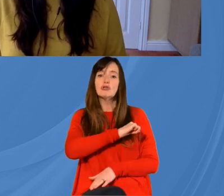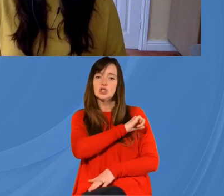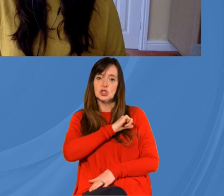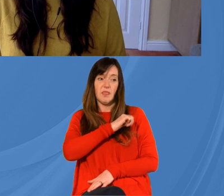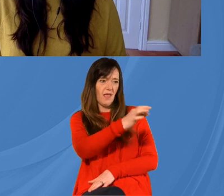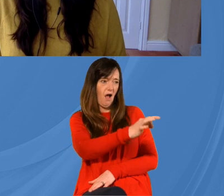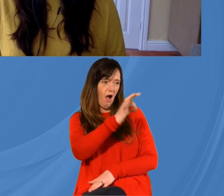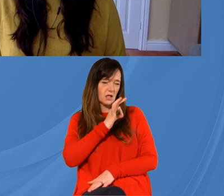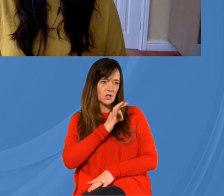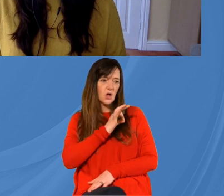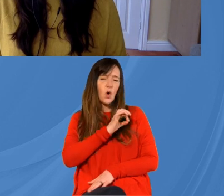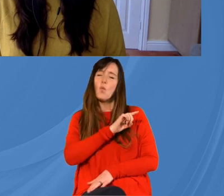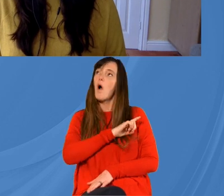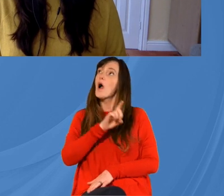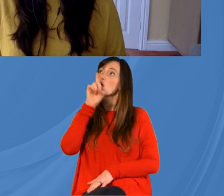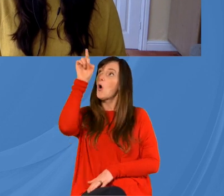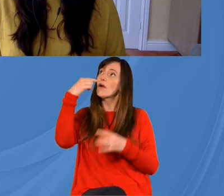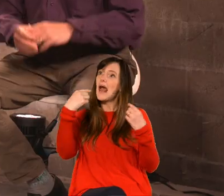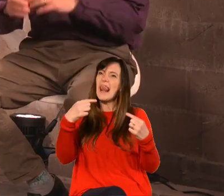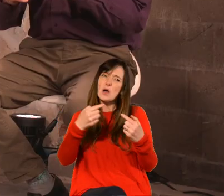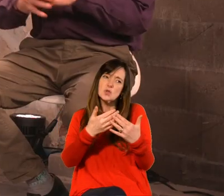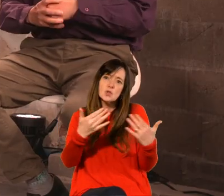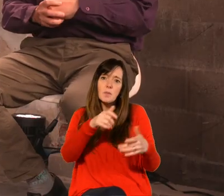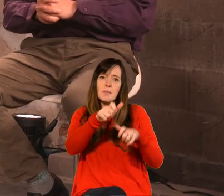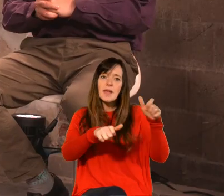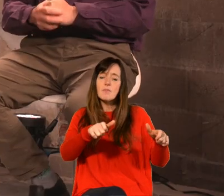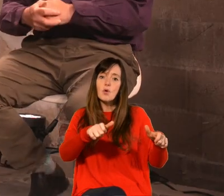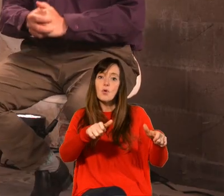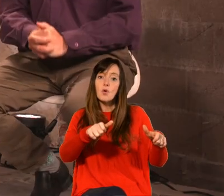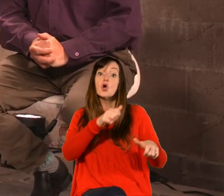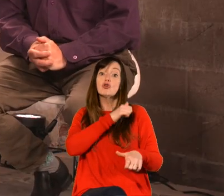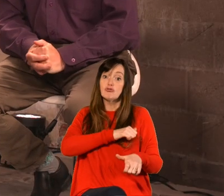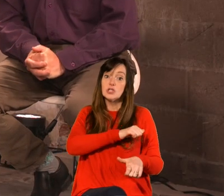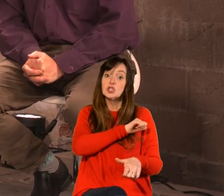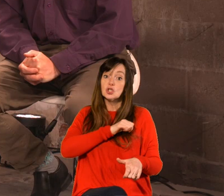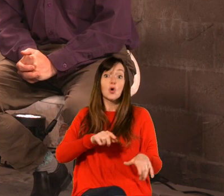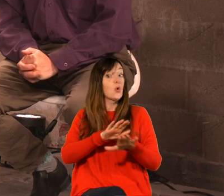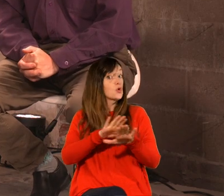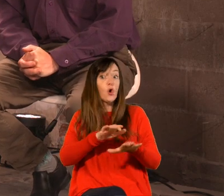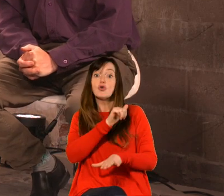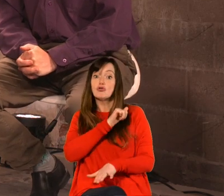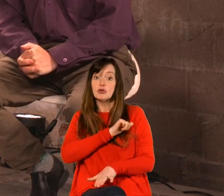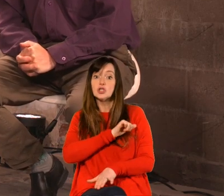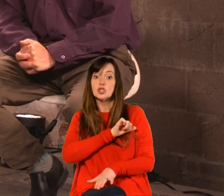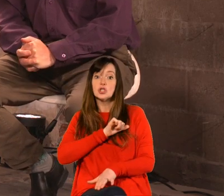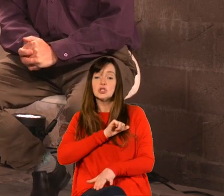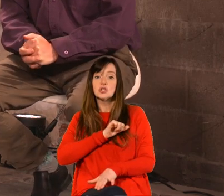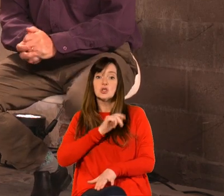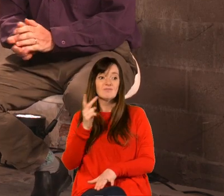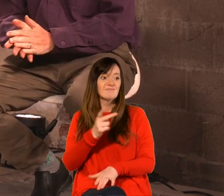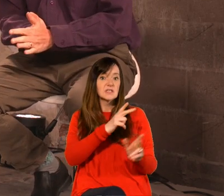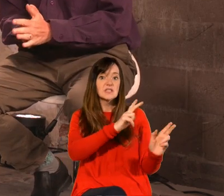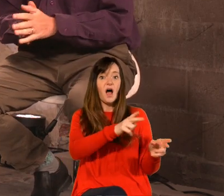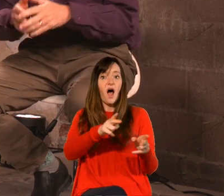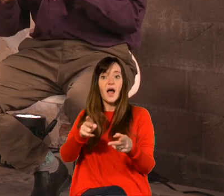including christians die of covid19 from helena thanks for that question great question um thanks helena from uh bristol from